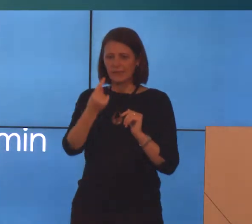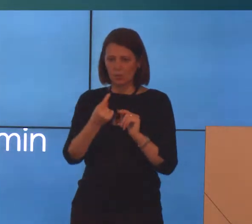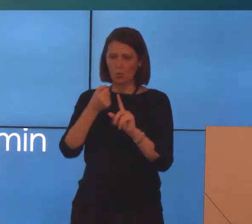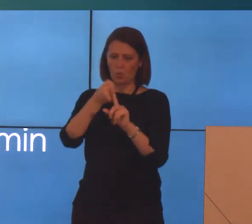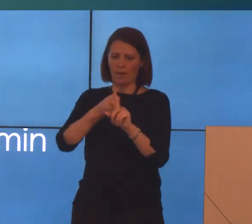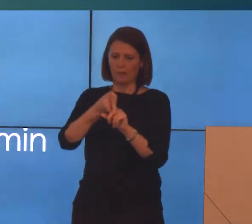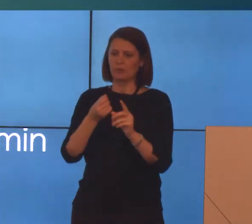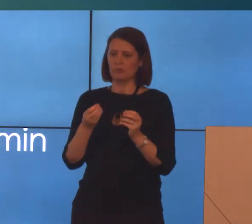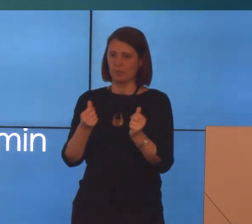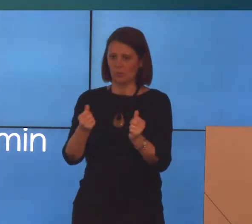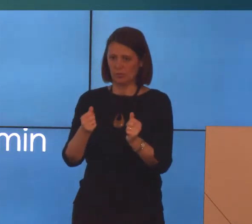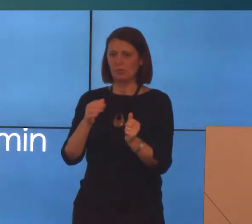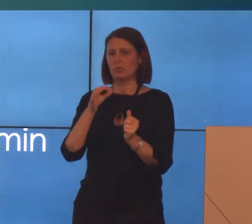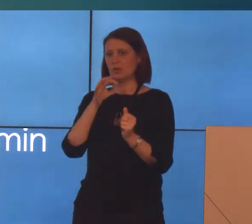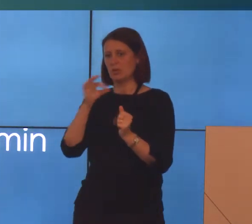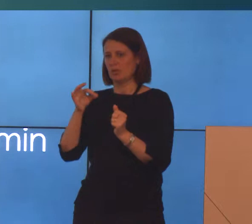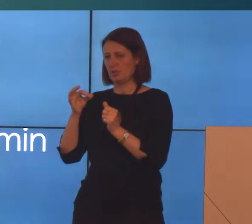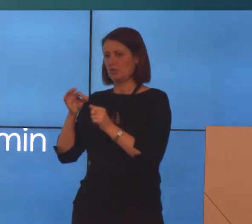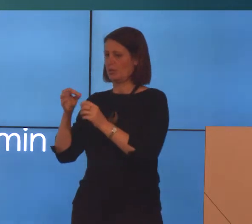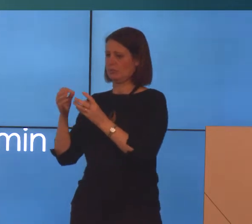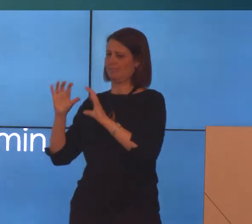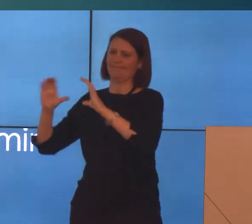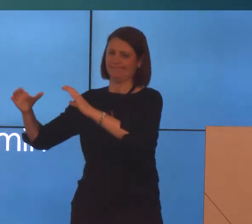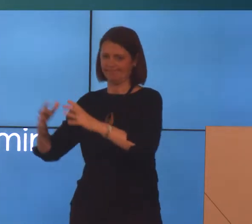resource rather than a self-advocacy resource.